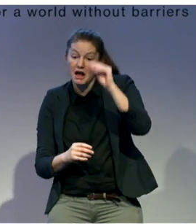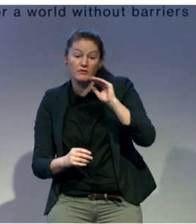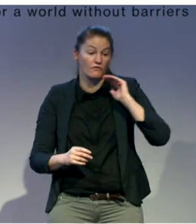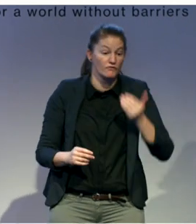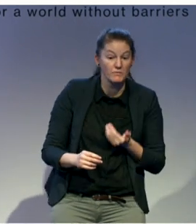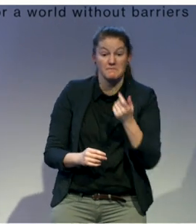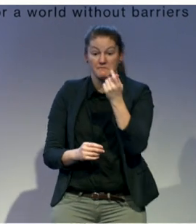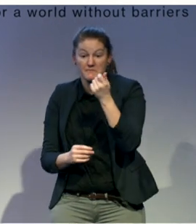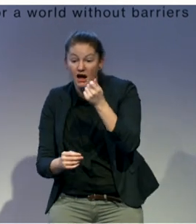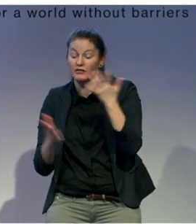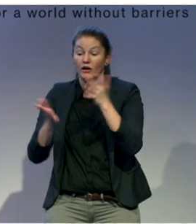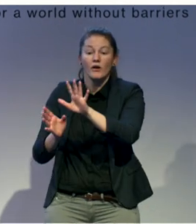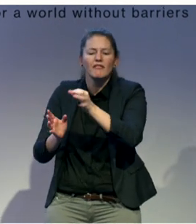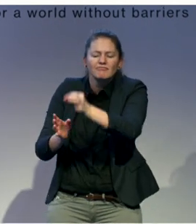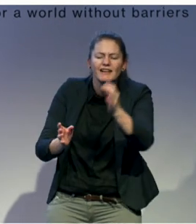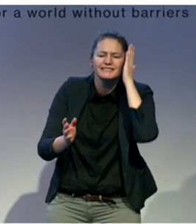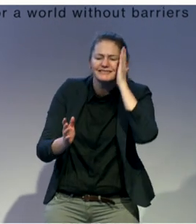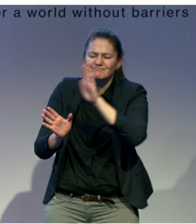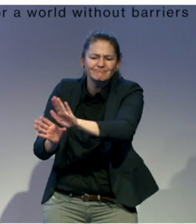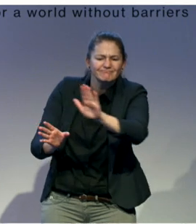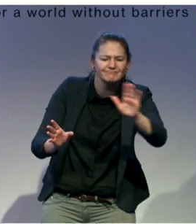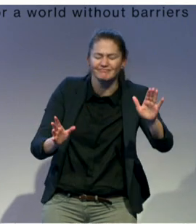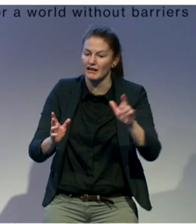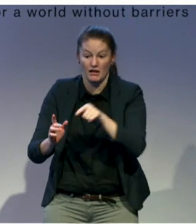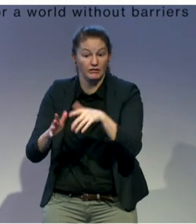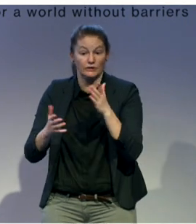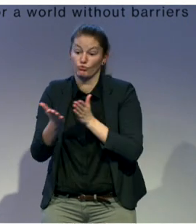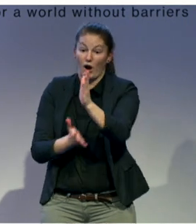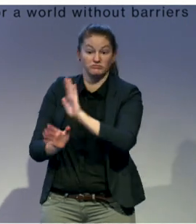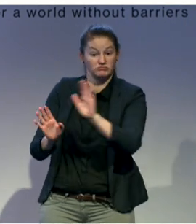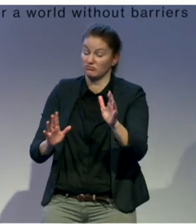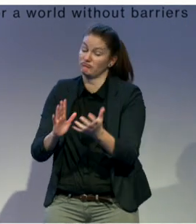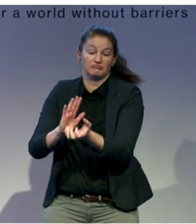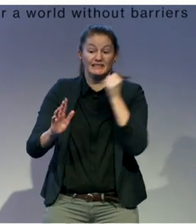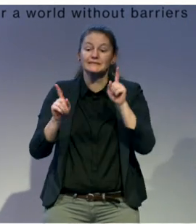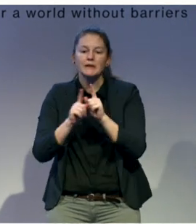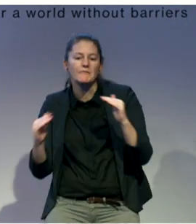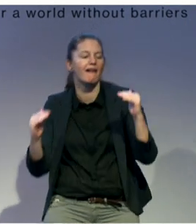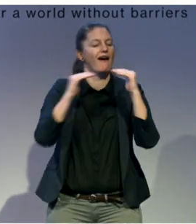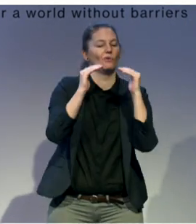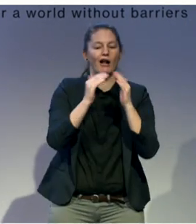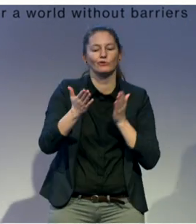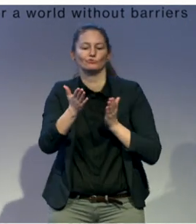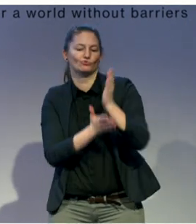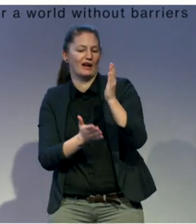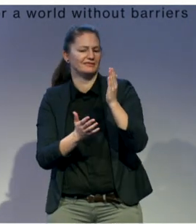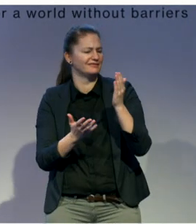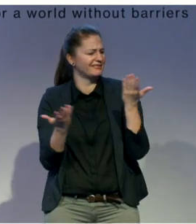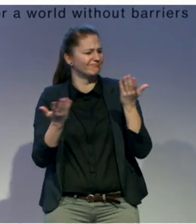one-size-all approach clearly doesn't work. And we have to understand that in order to impact on change.